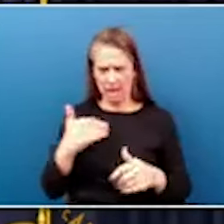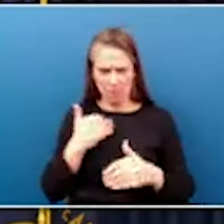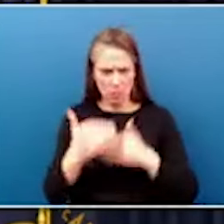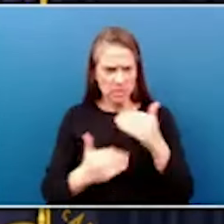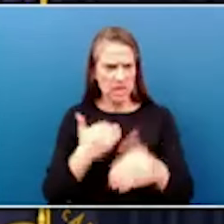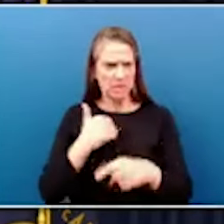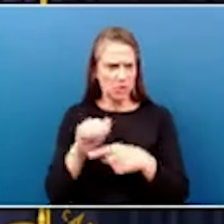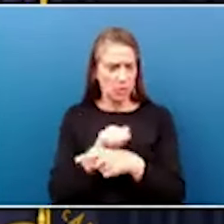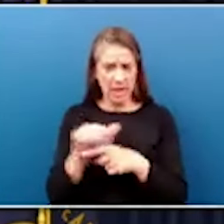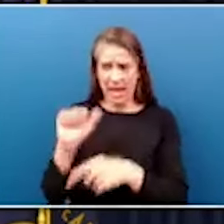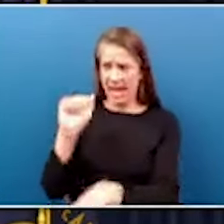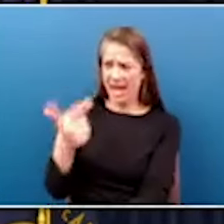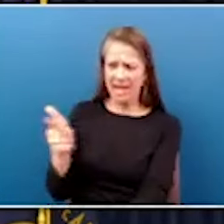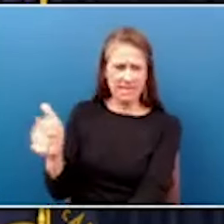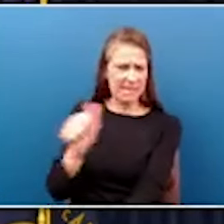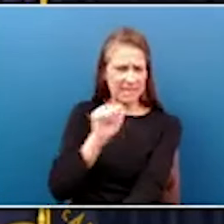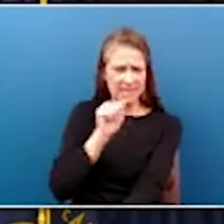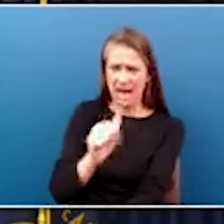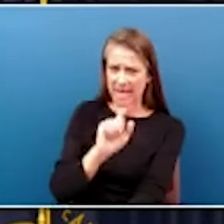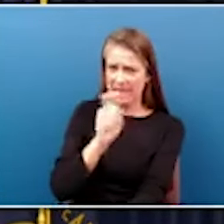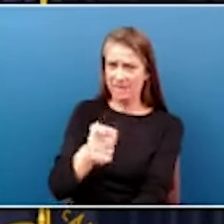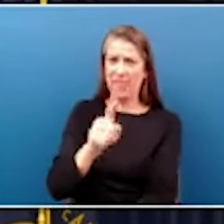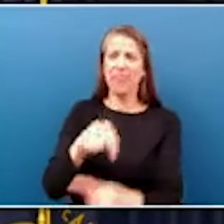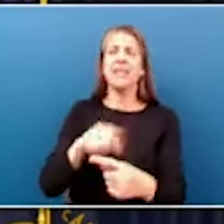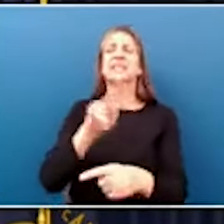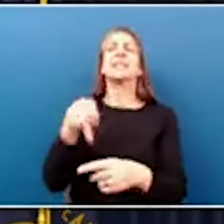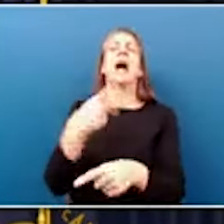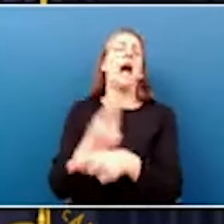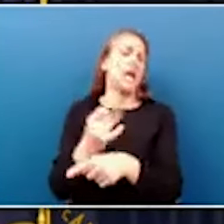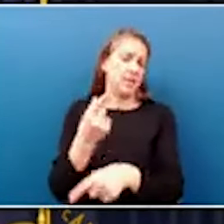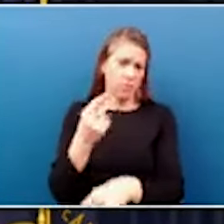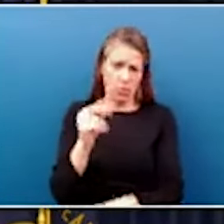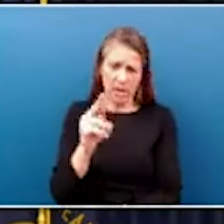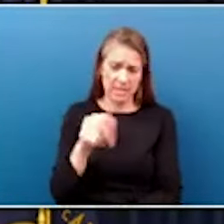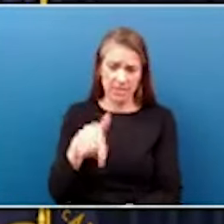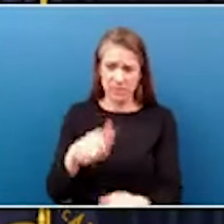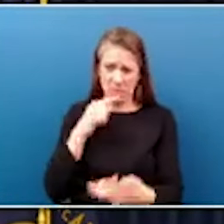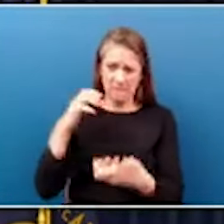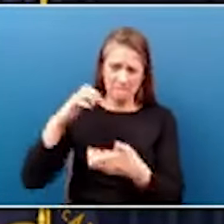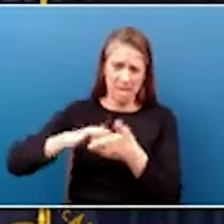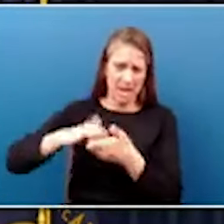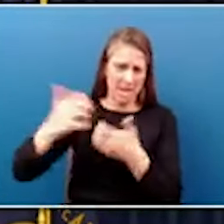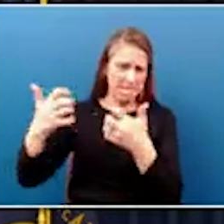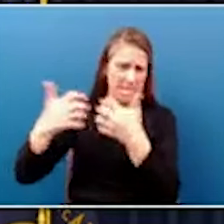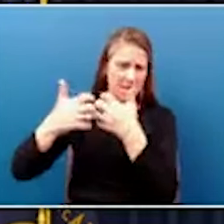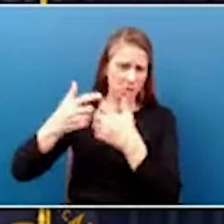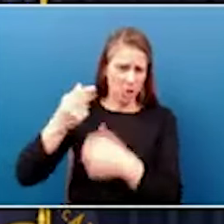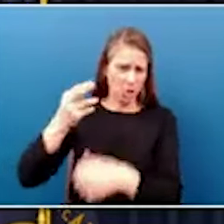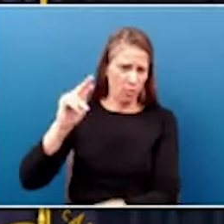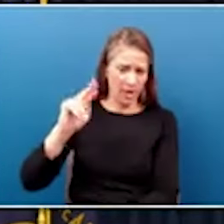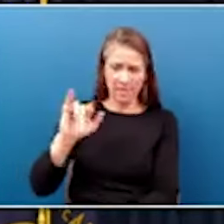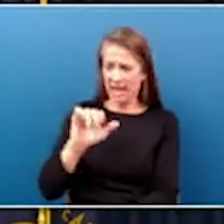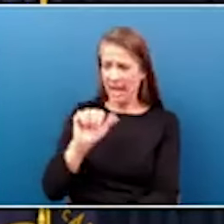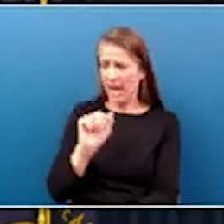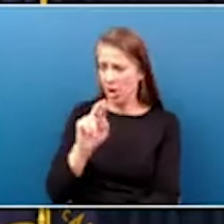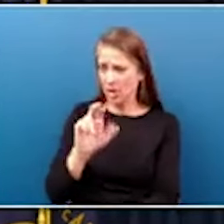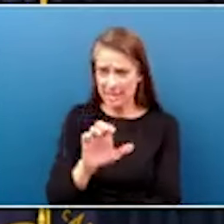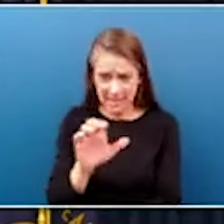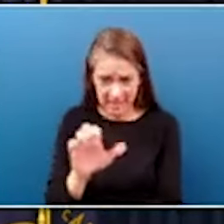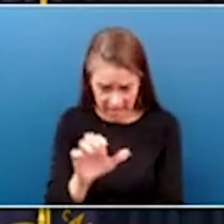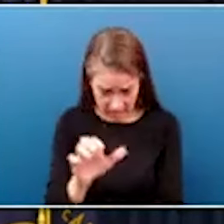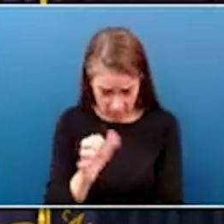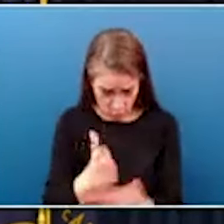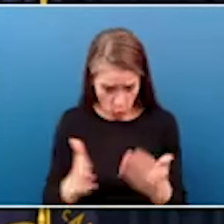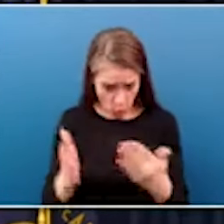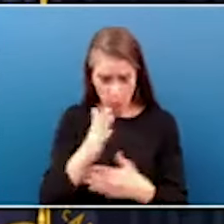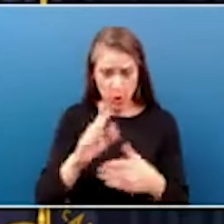Ag doesn't give out these types of grants. Moreover, these are matching grants to things like ARC grants, which go through the Department